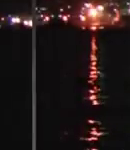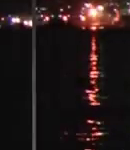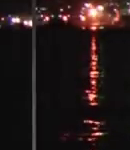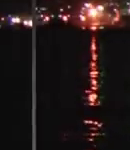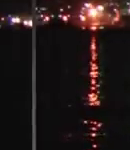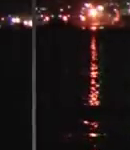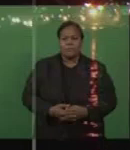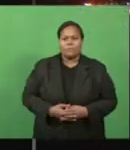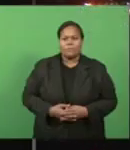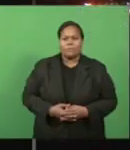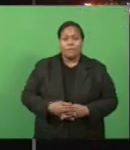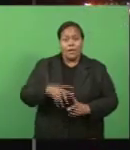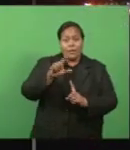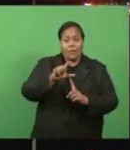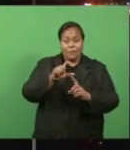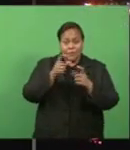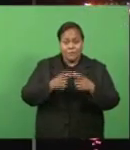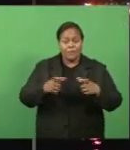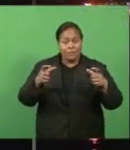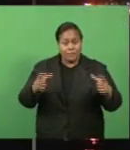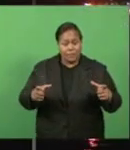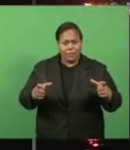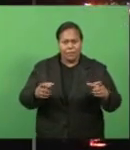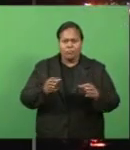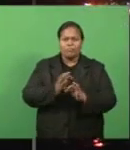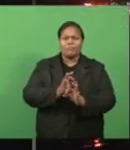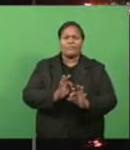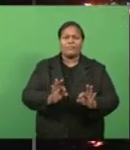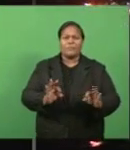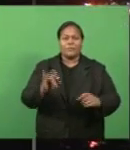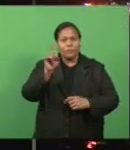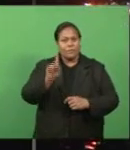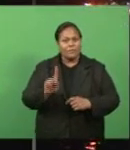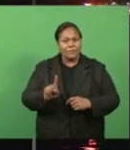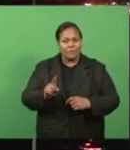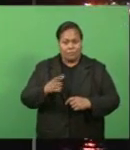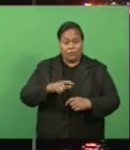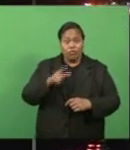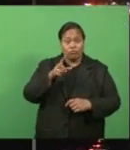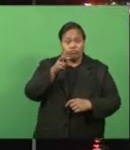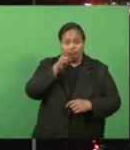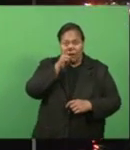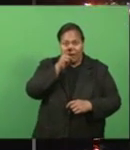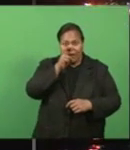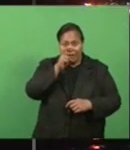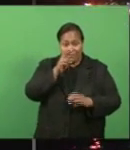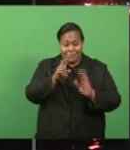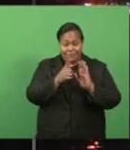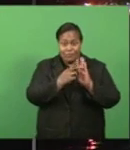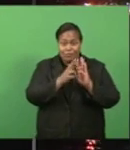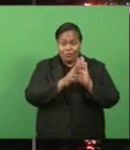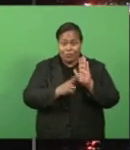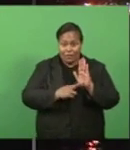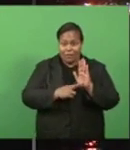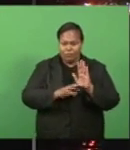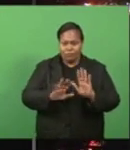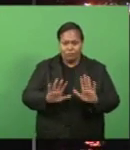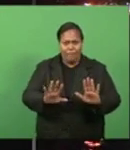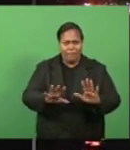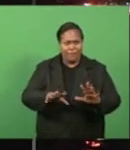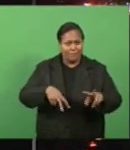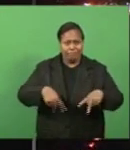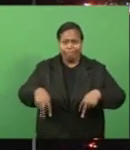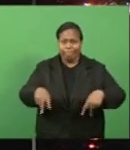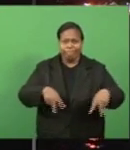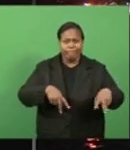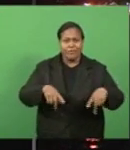The capital city was usually quiet today due to the strict measures implemented to curb unnecessary movement. The